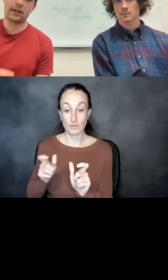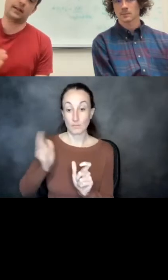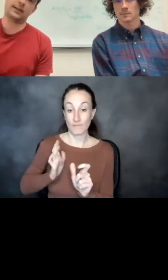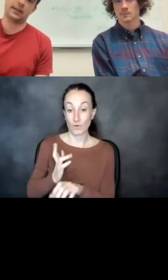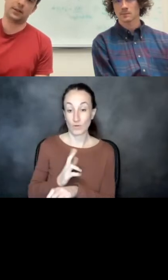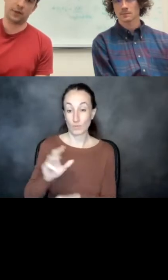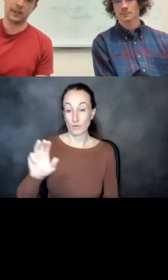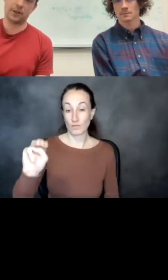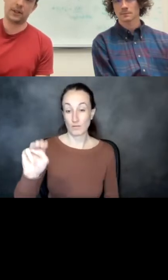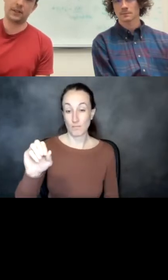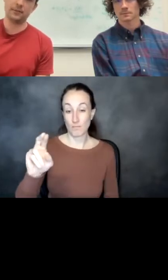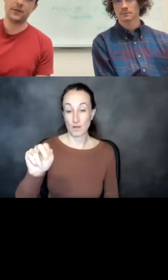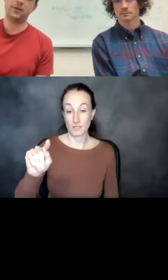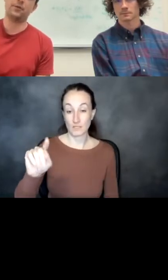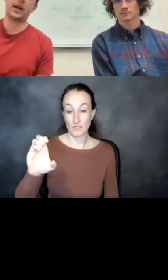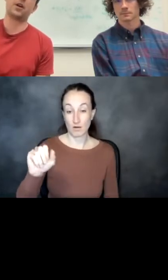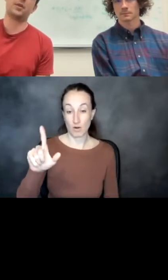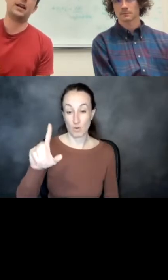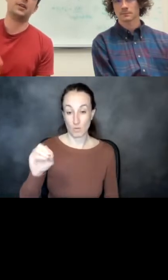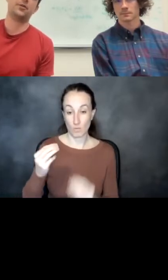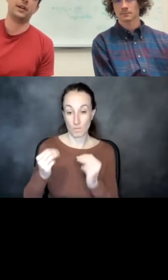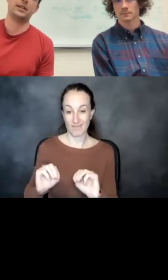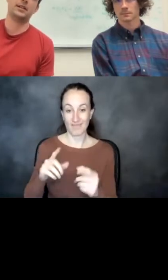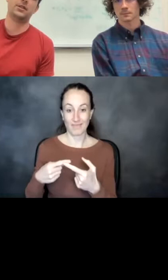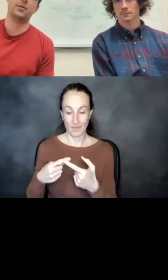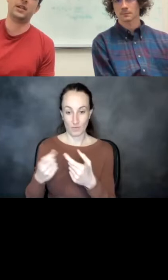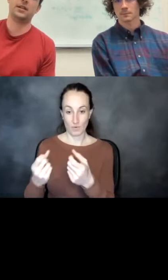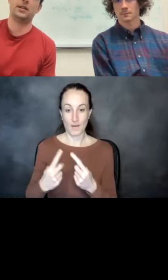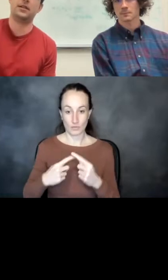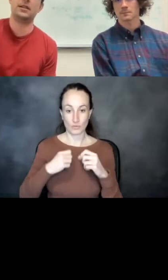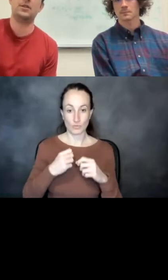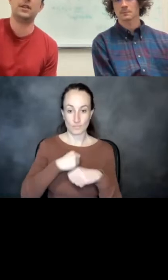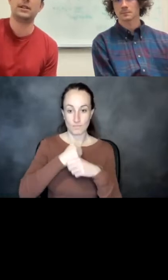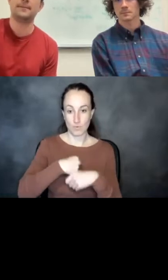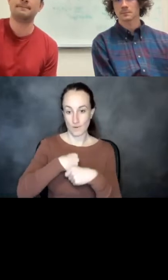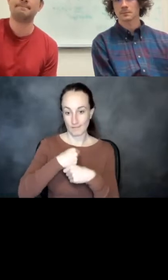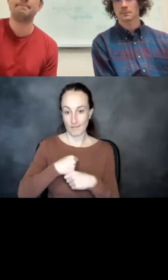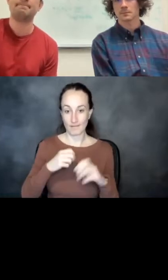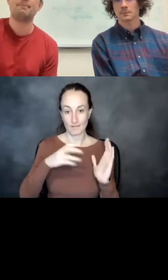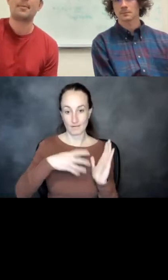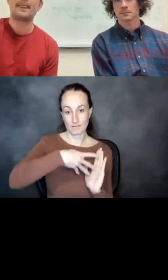method and then since transitioned to backpropagating gradients to update the sequence.